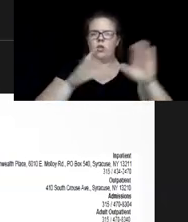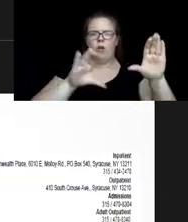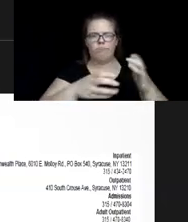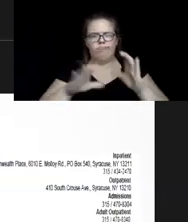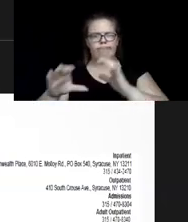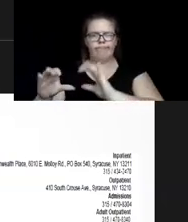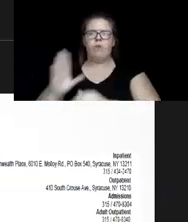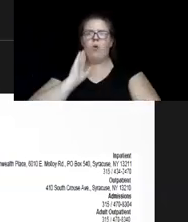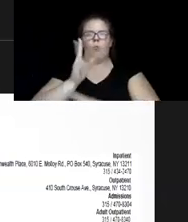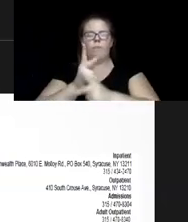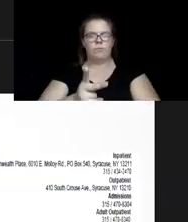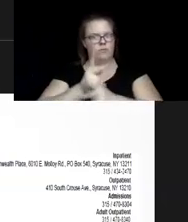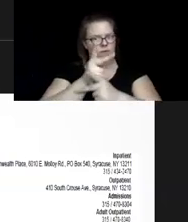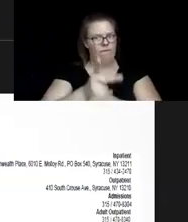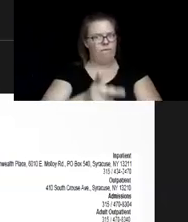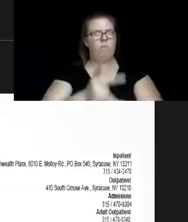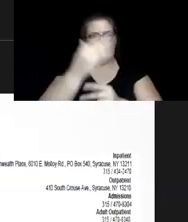it very carefully and thoughtfully.